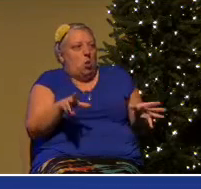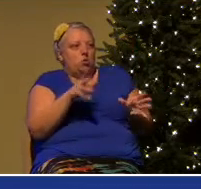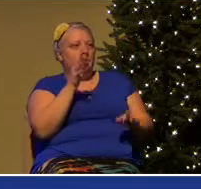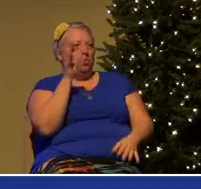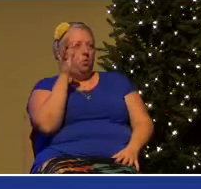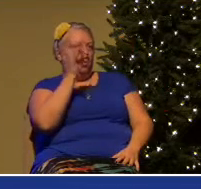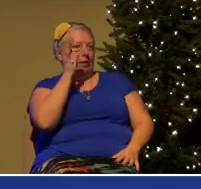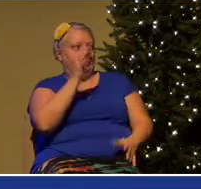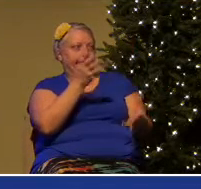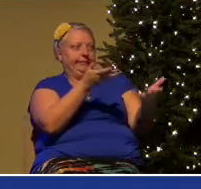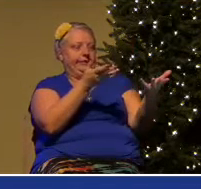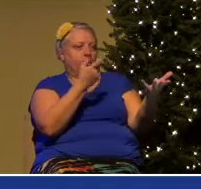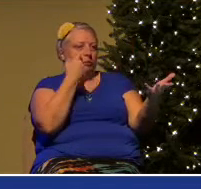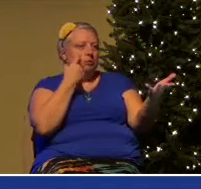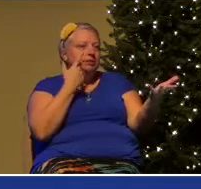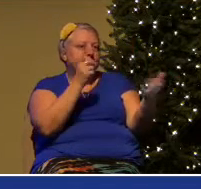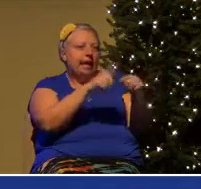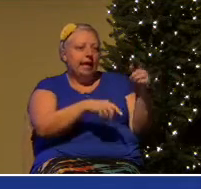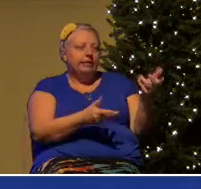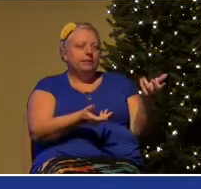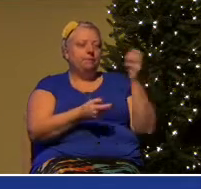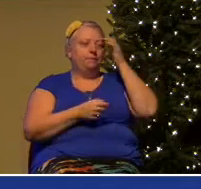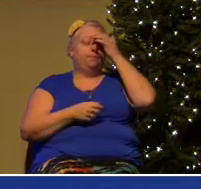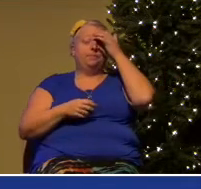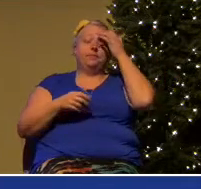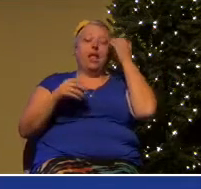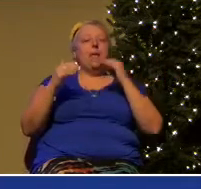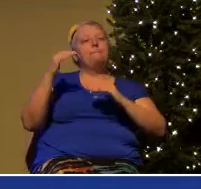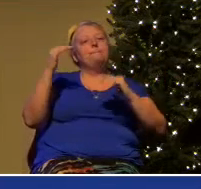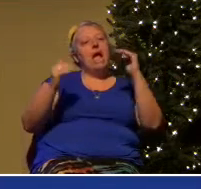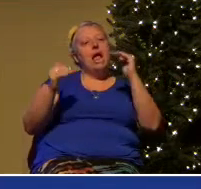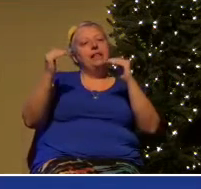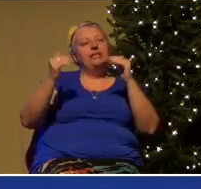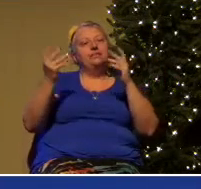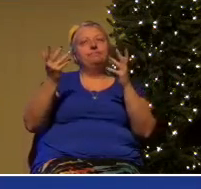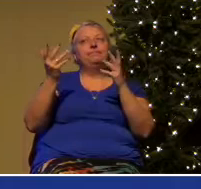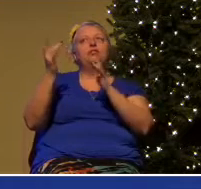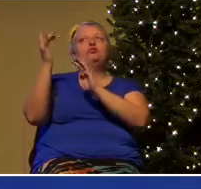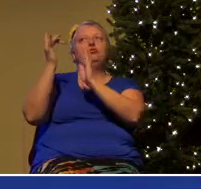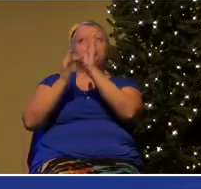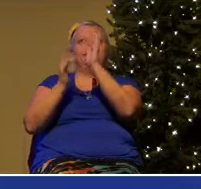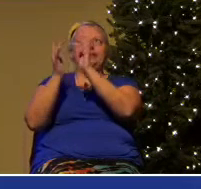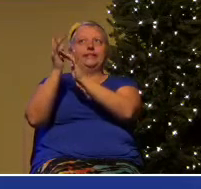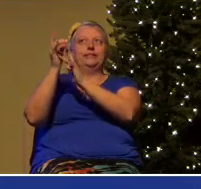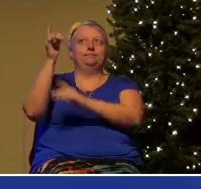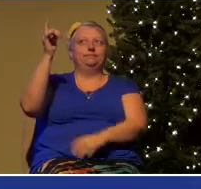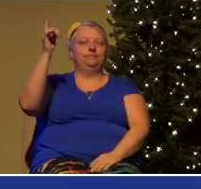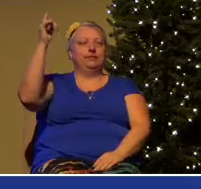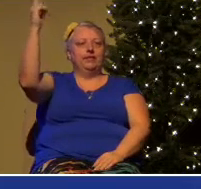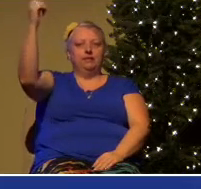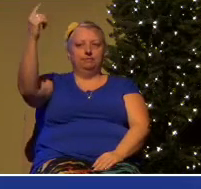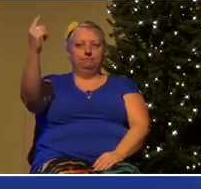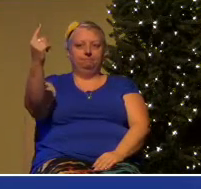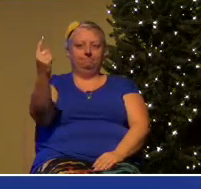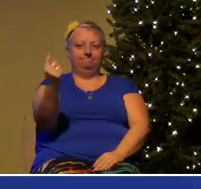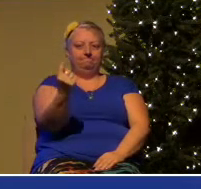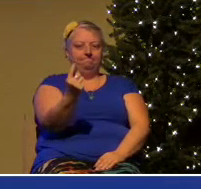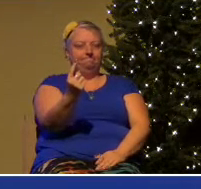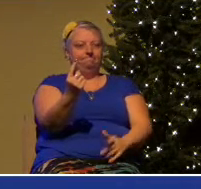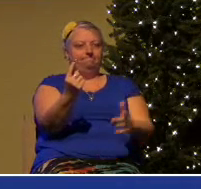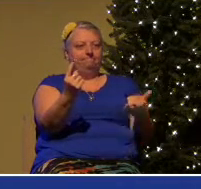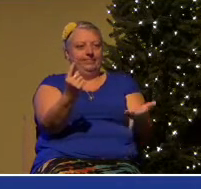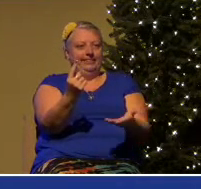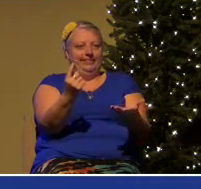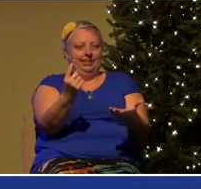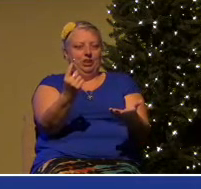who left the glories of heaven, came into our world